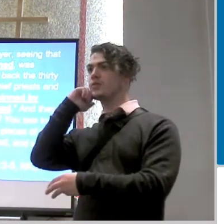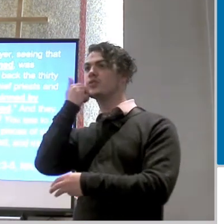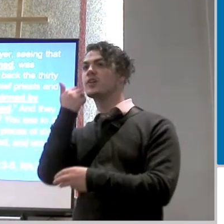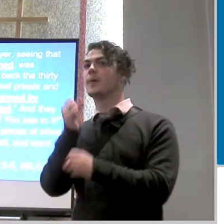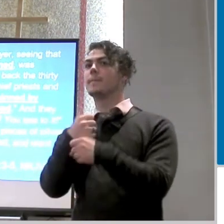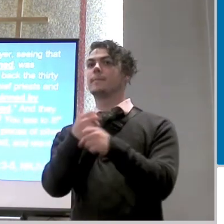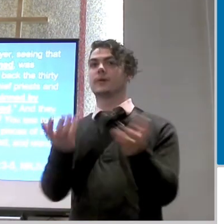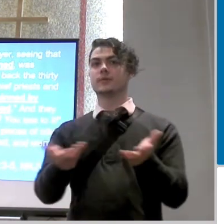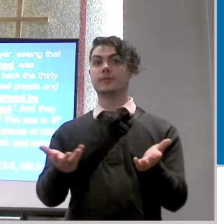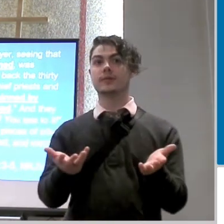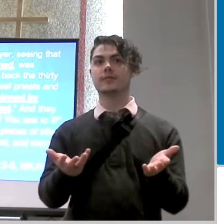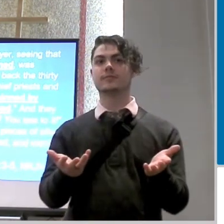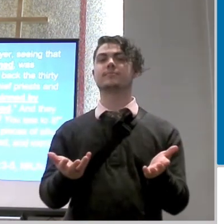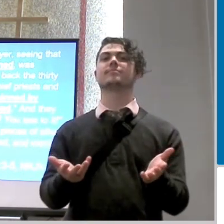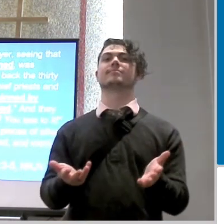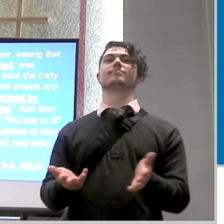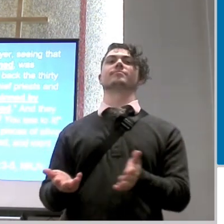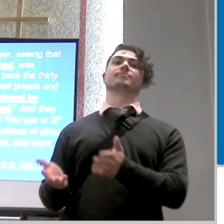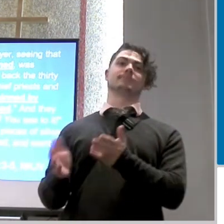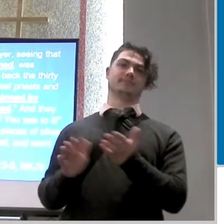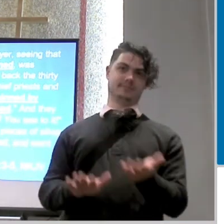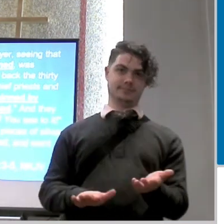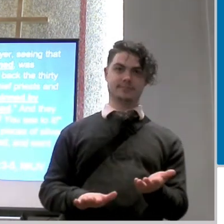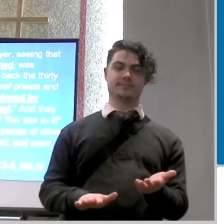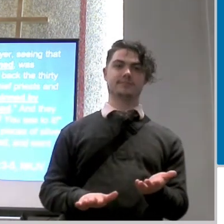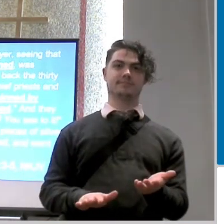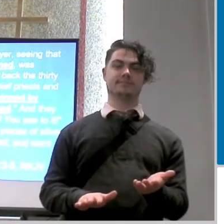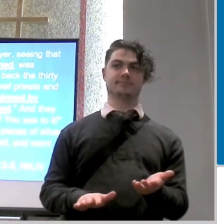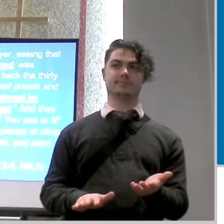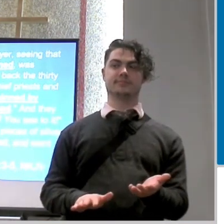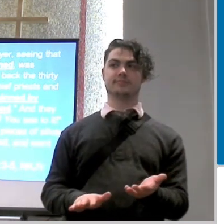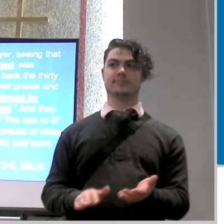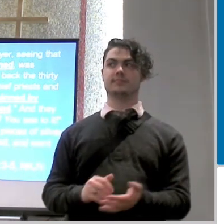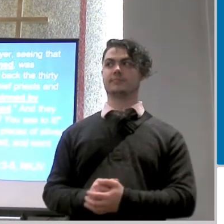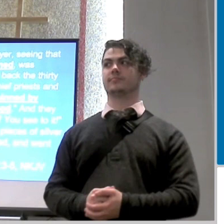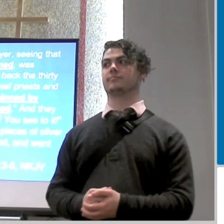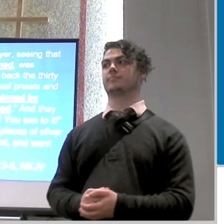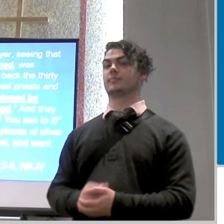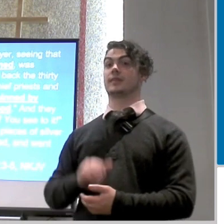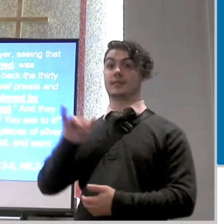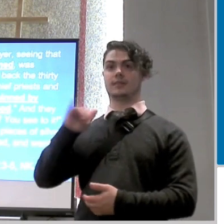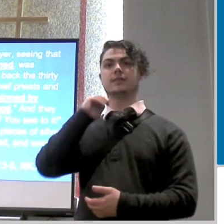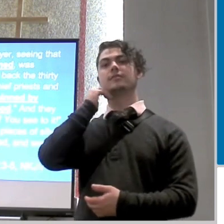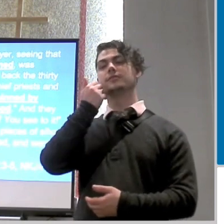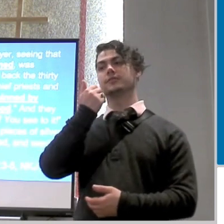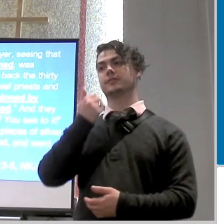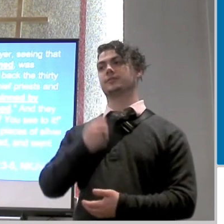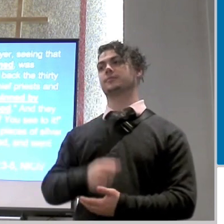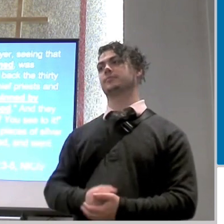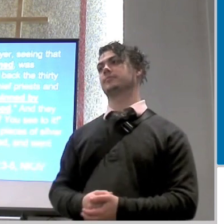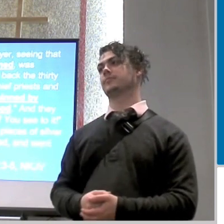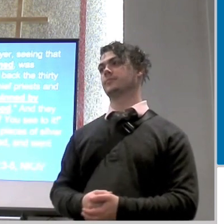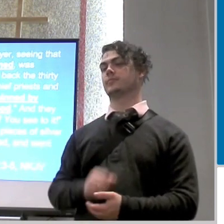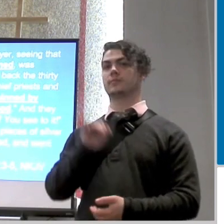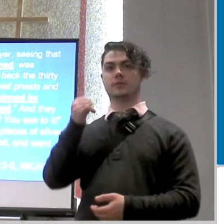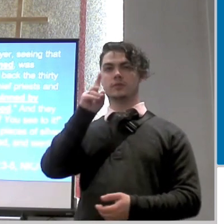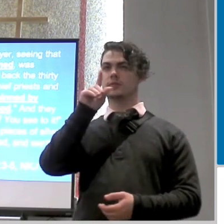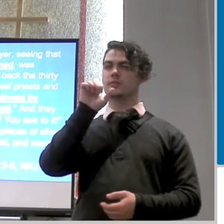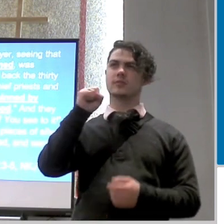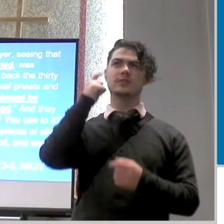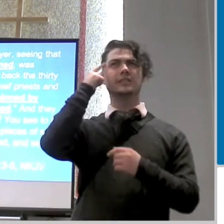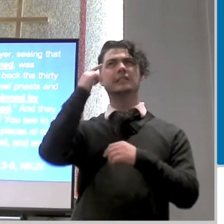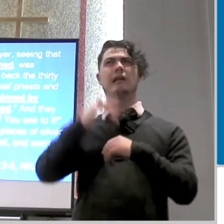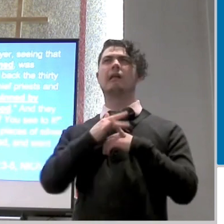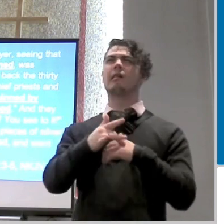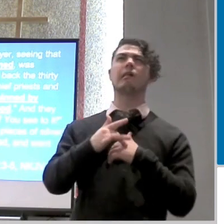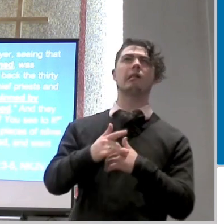what death right that shame what was um judas thinking about he was